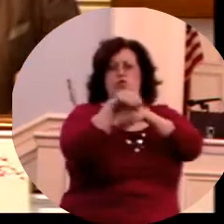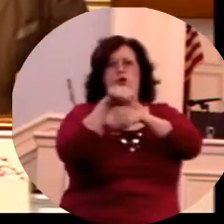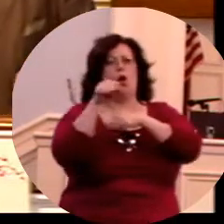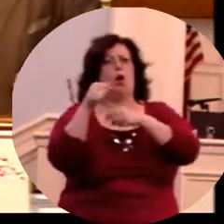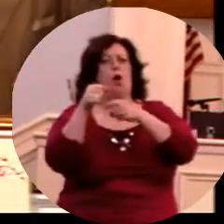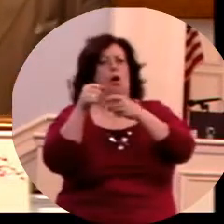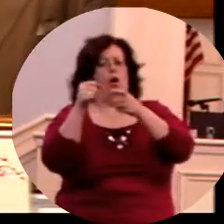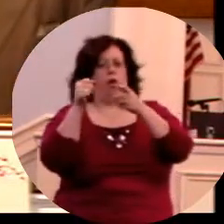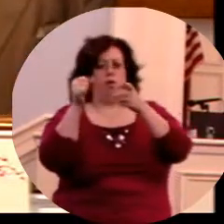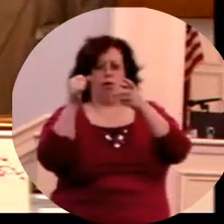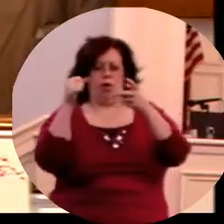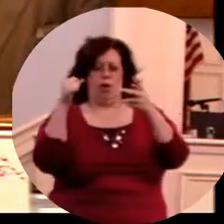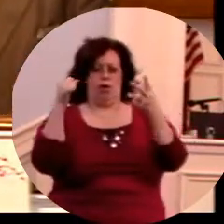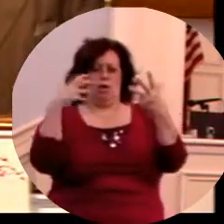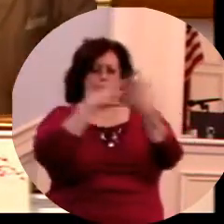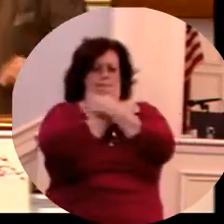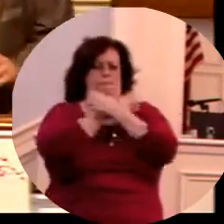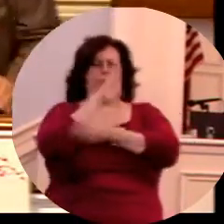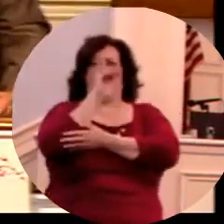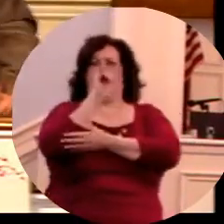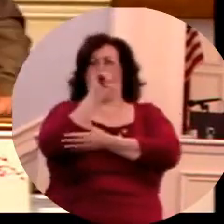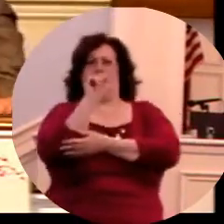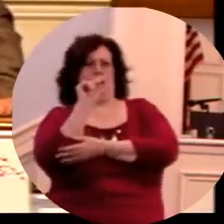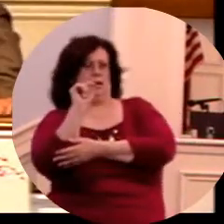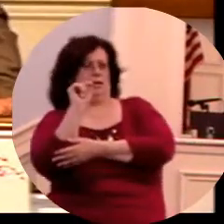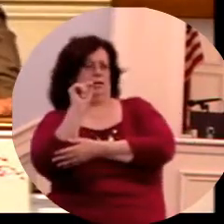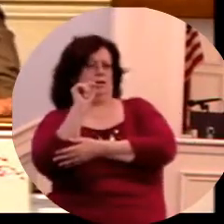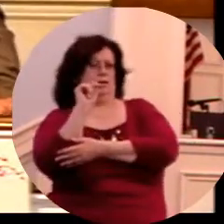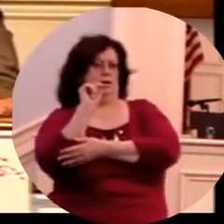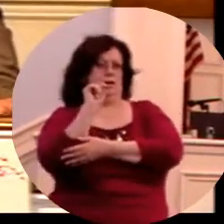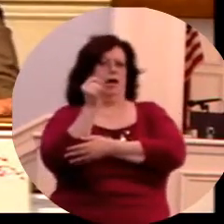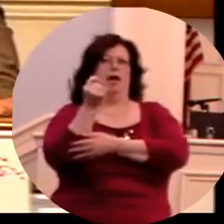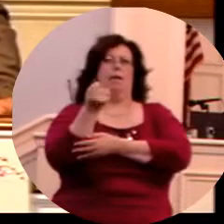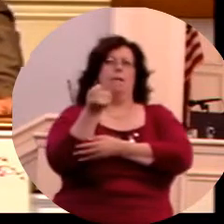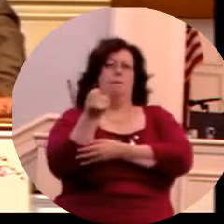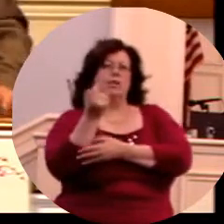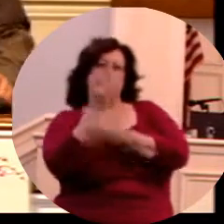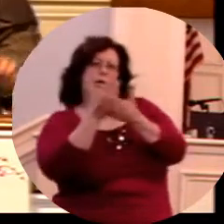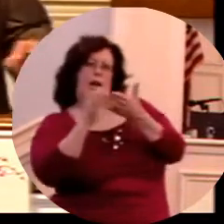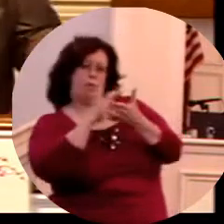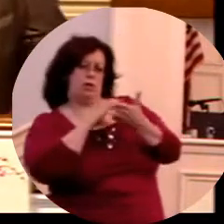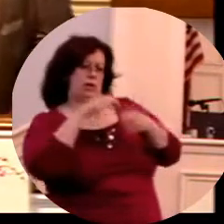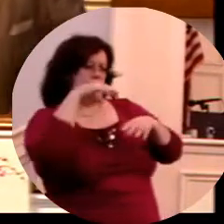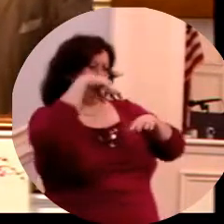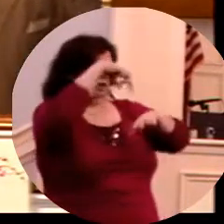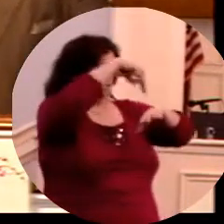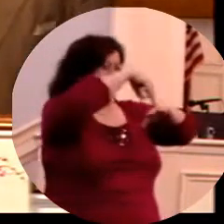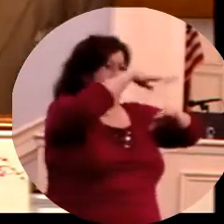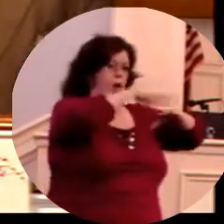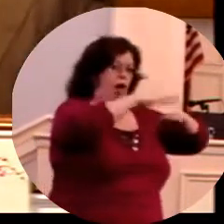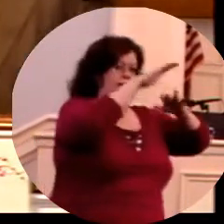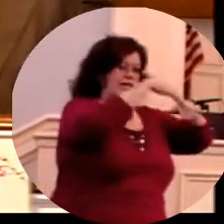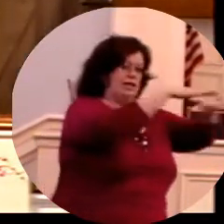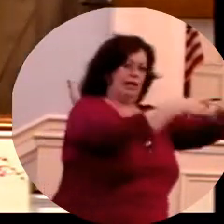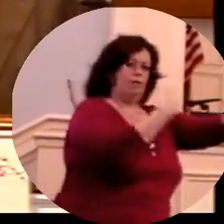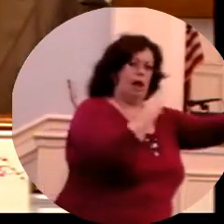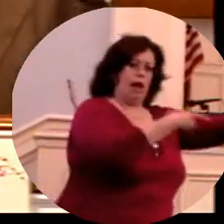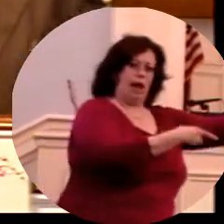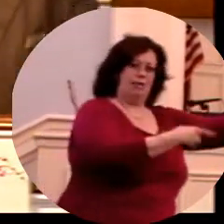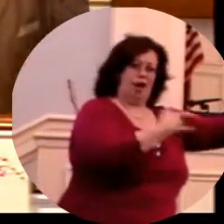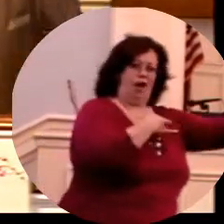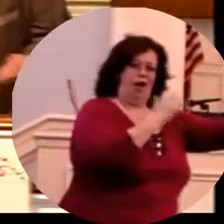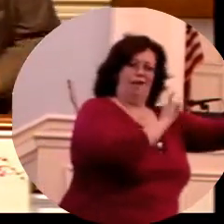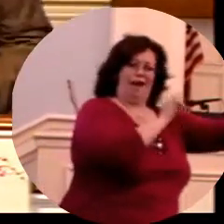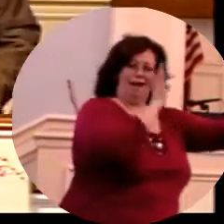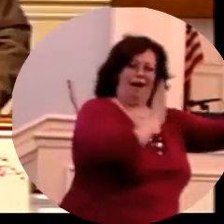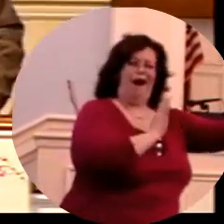his image, and over his mark, and the number of his name, stand on the sea of glass, having the harps of God.